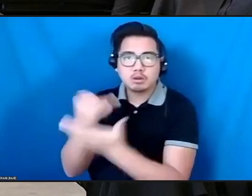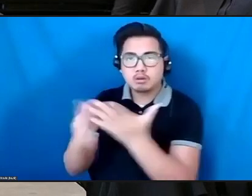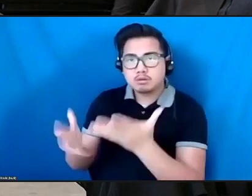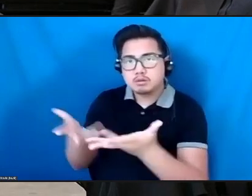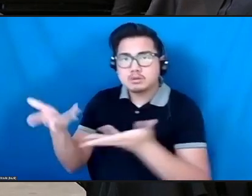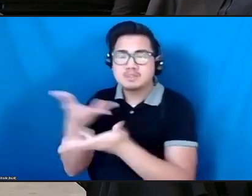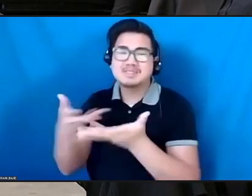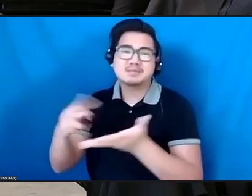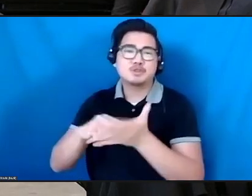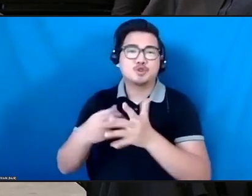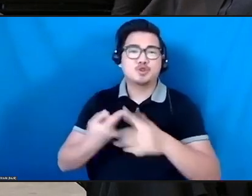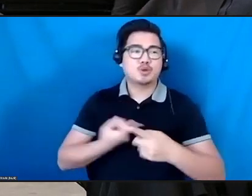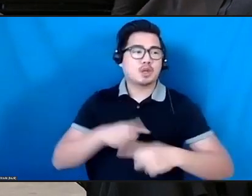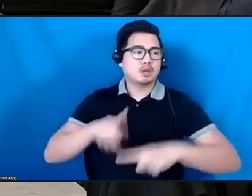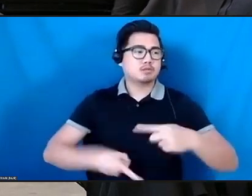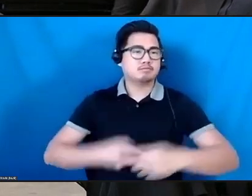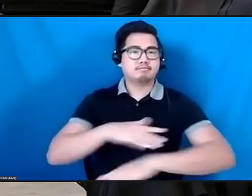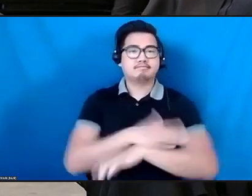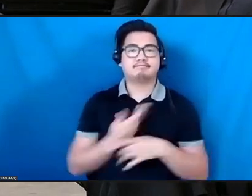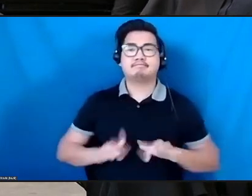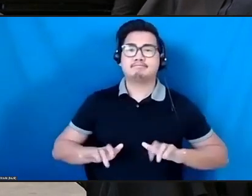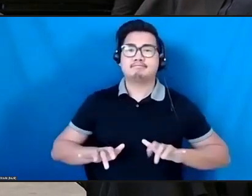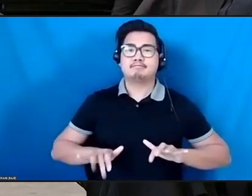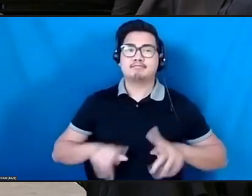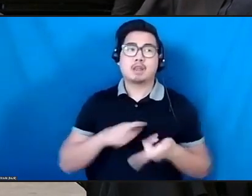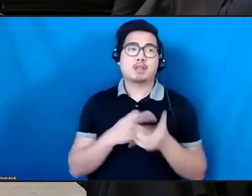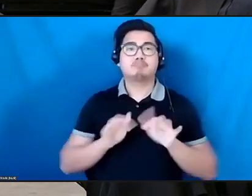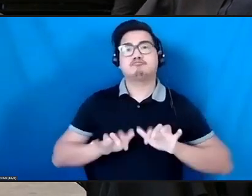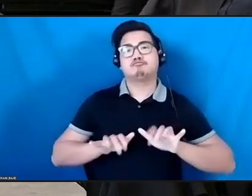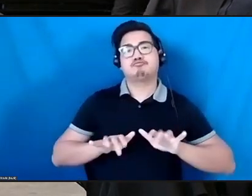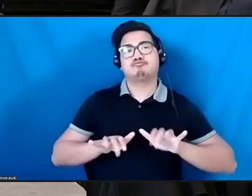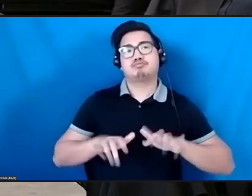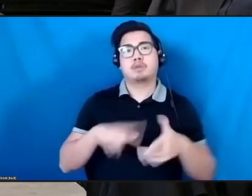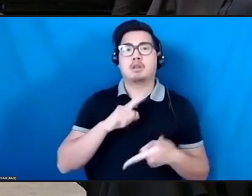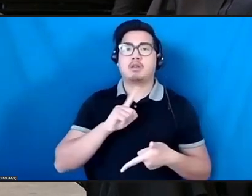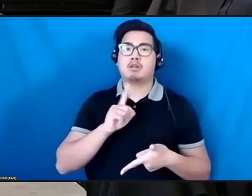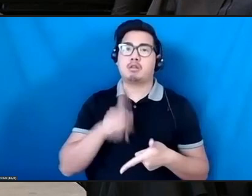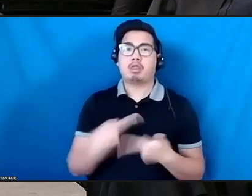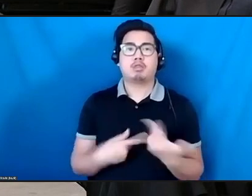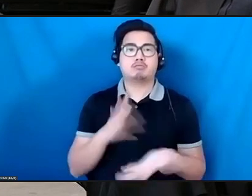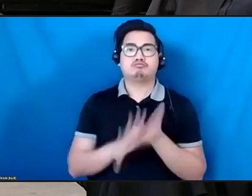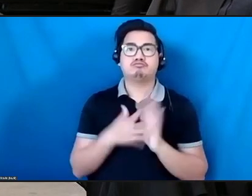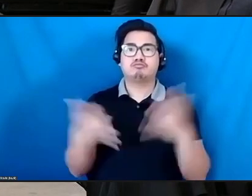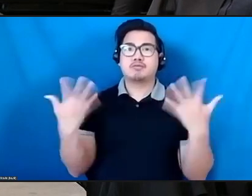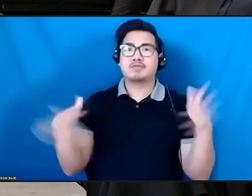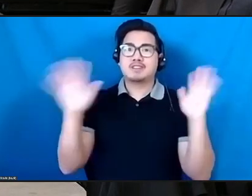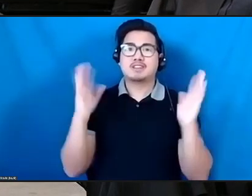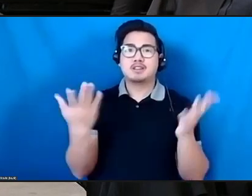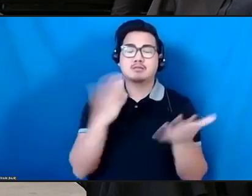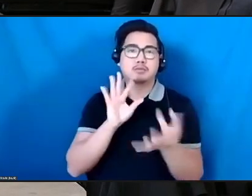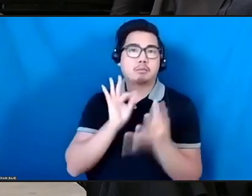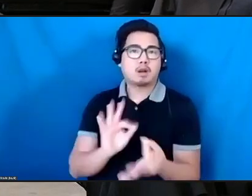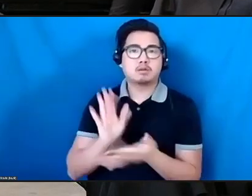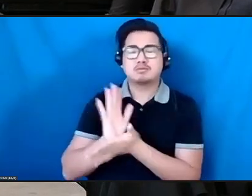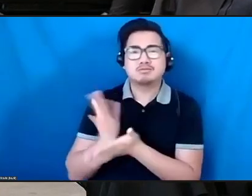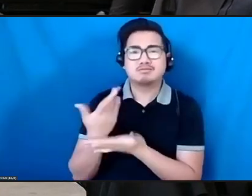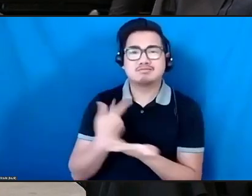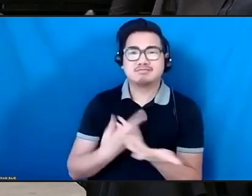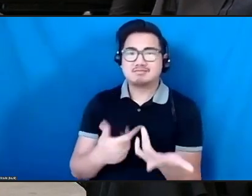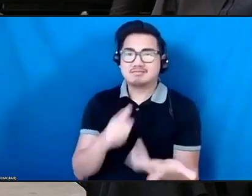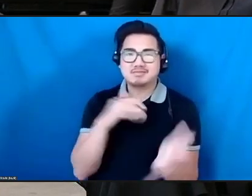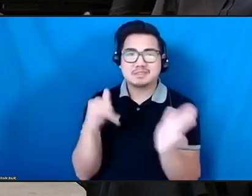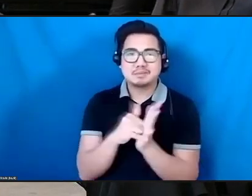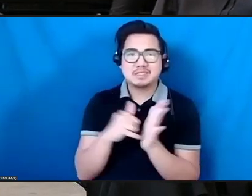and voila, and you're making a Netflix-looking video. It's not happening. And the